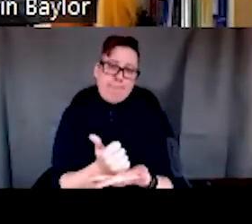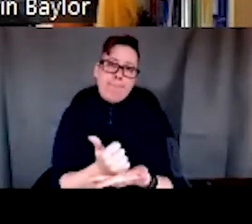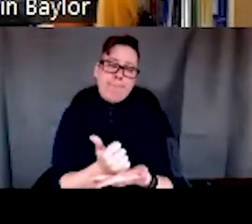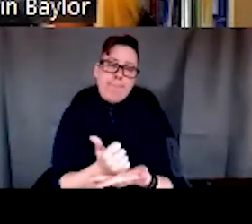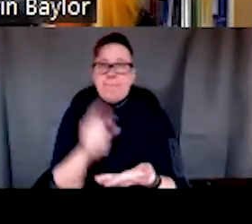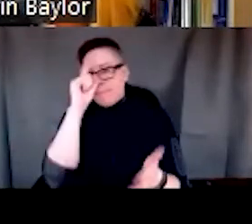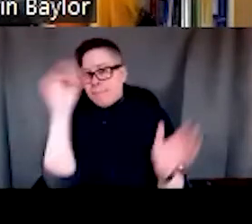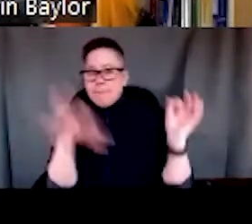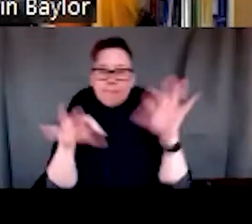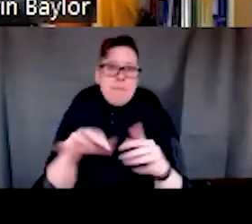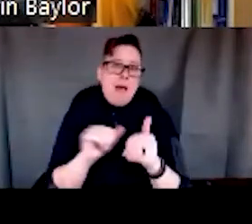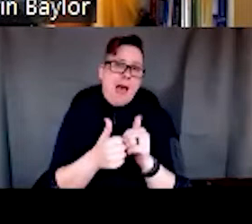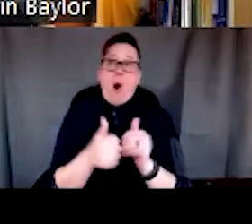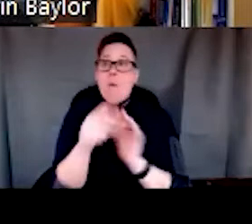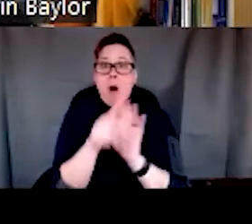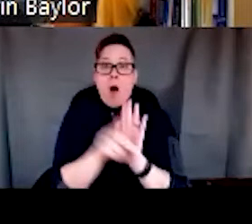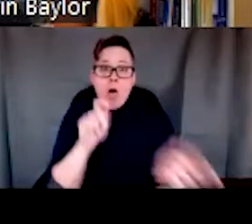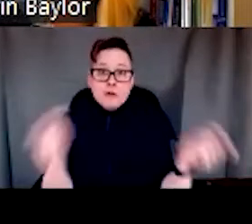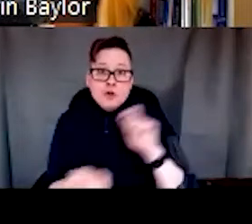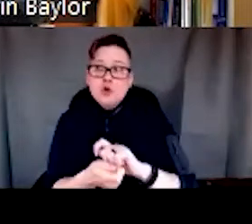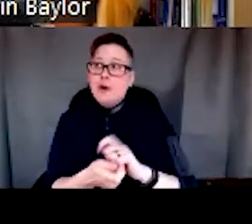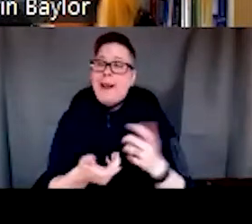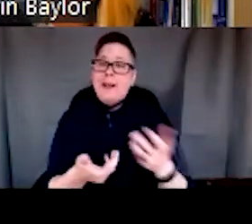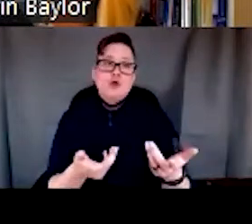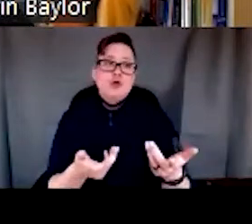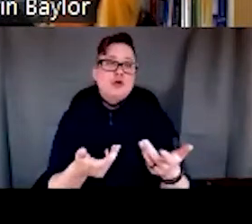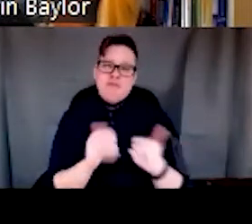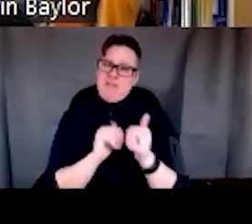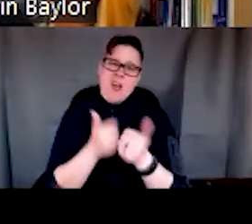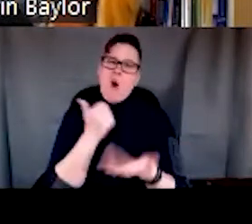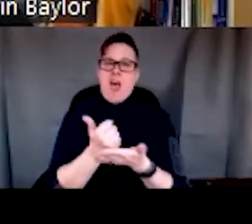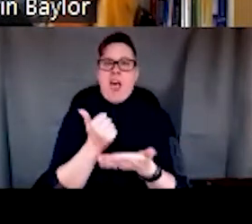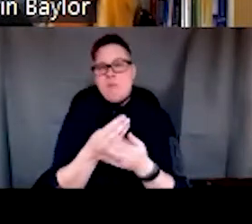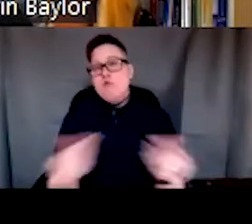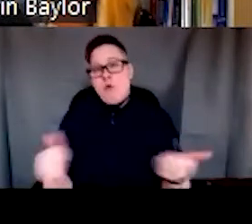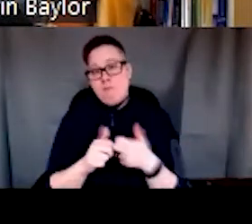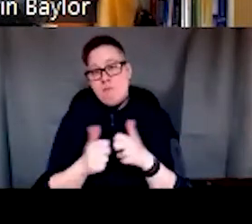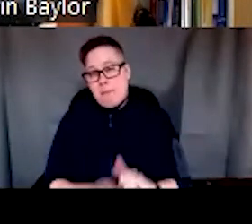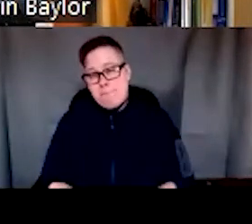ideas and changing policies about how to be a part of the solution. Um,